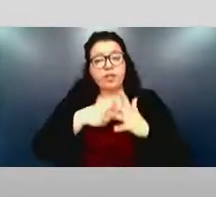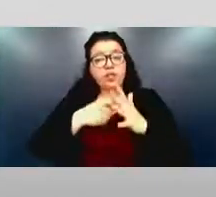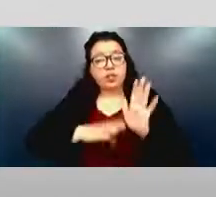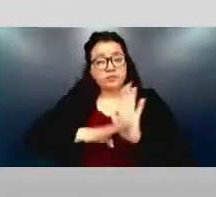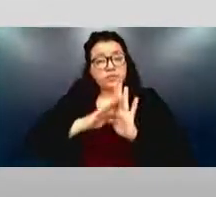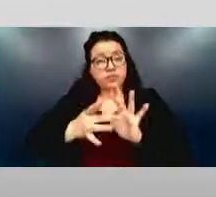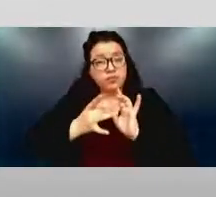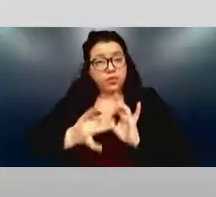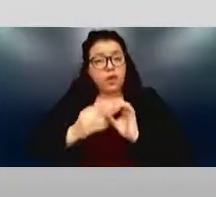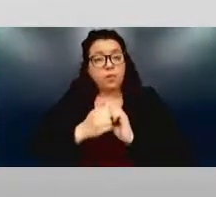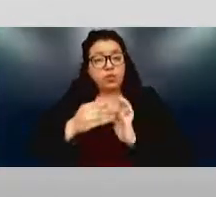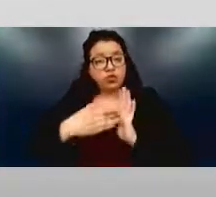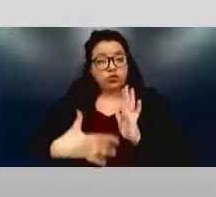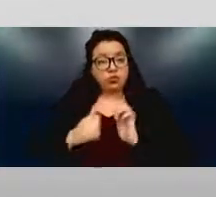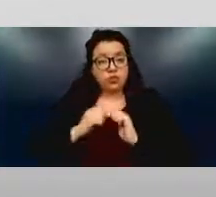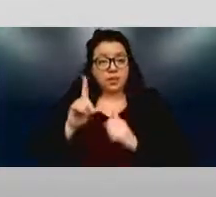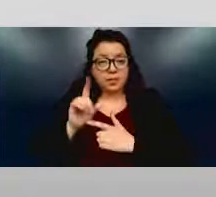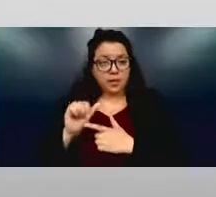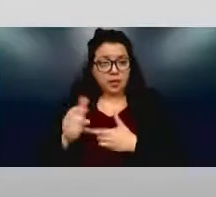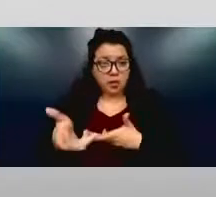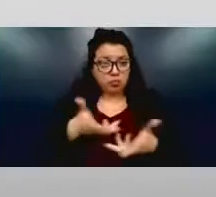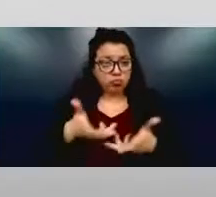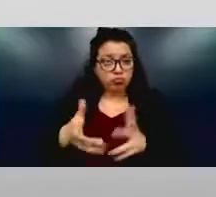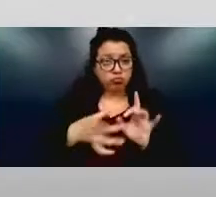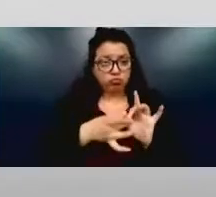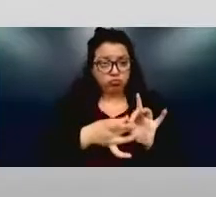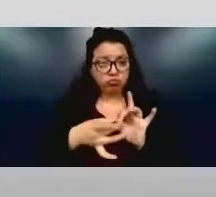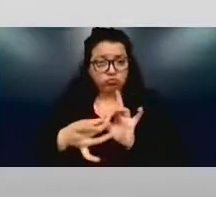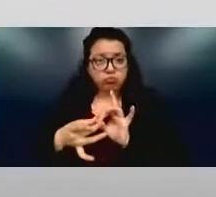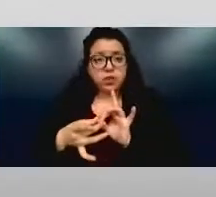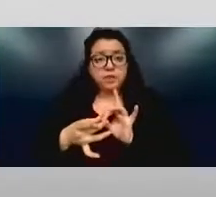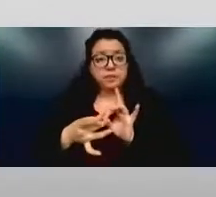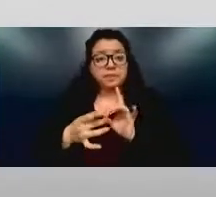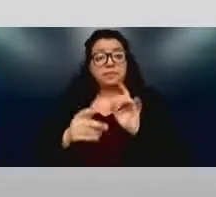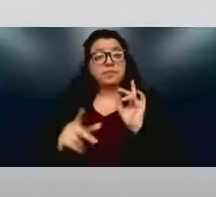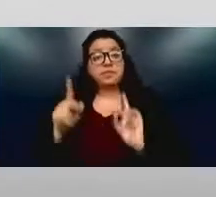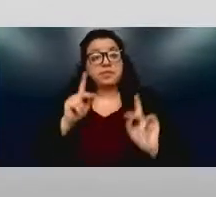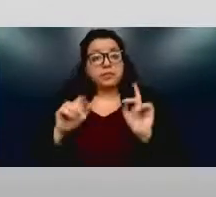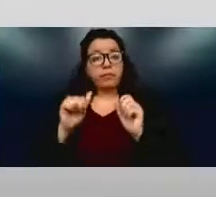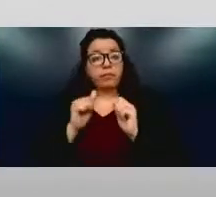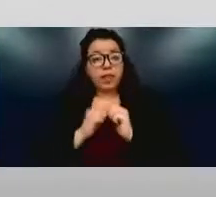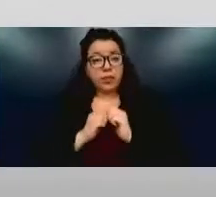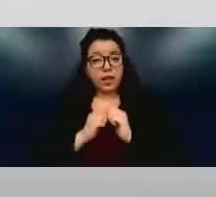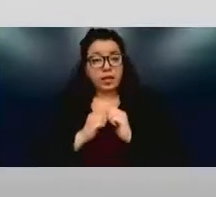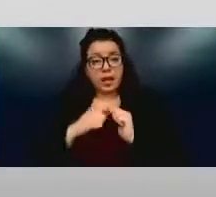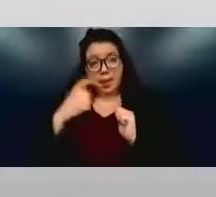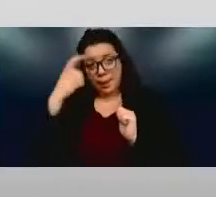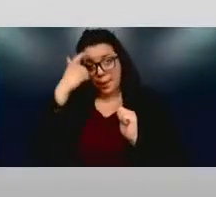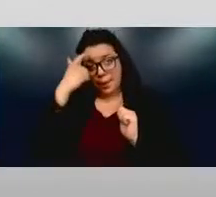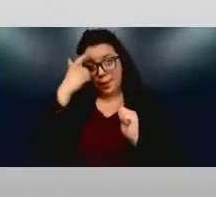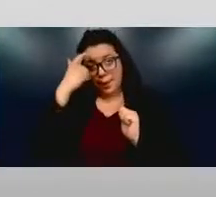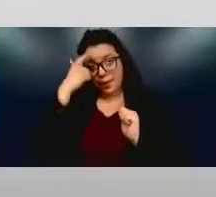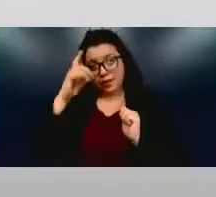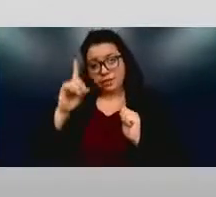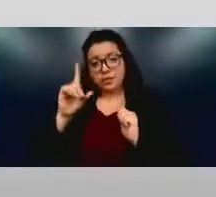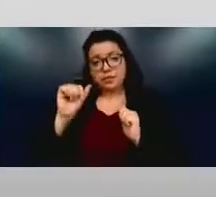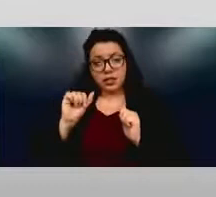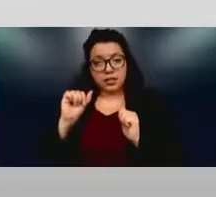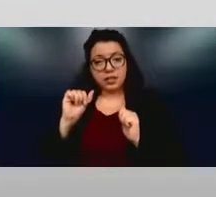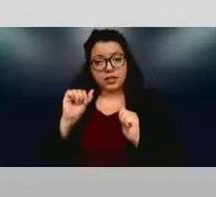disabilities, with people with mental related disabilities,